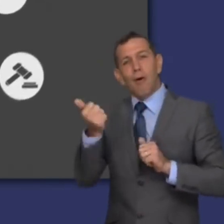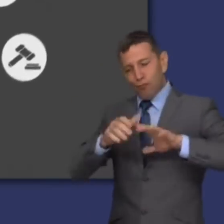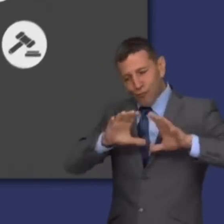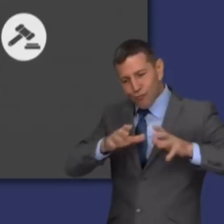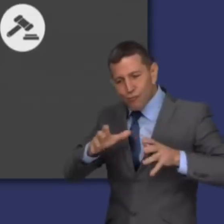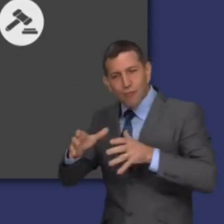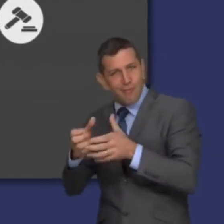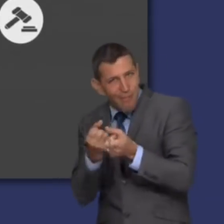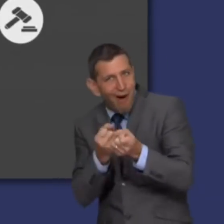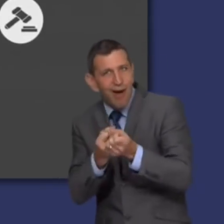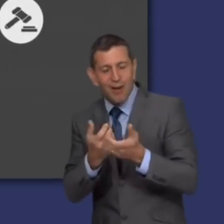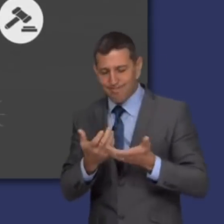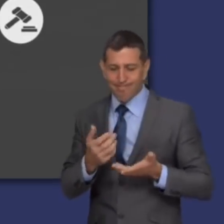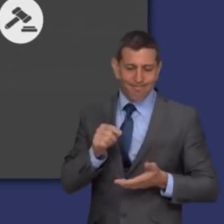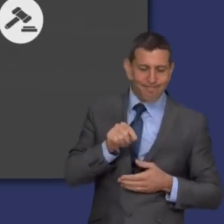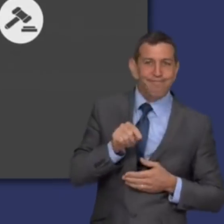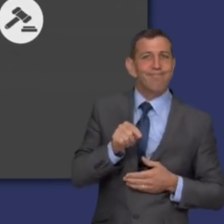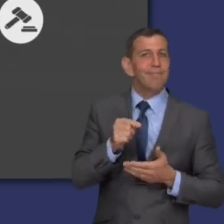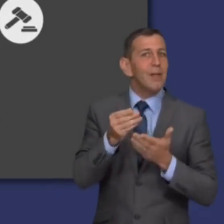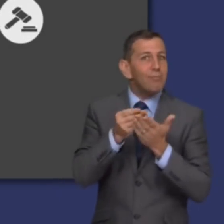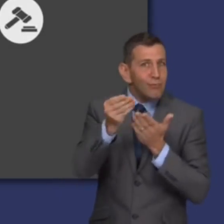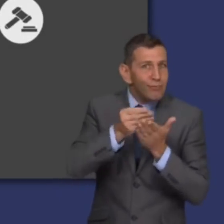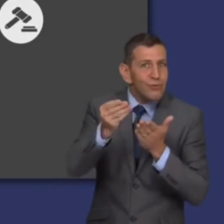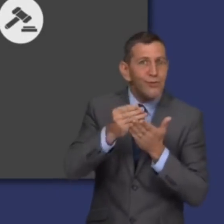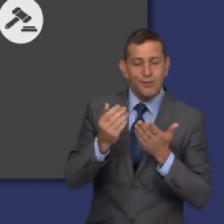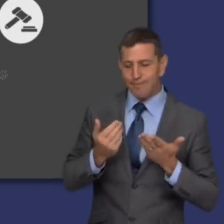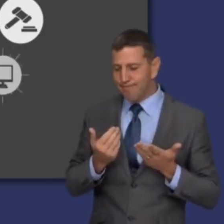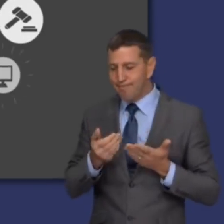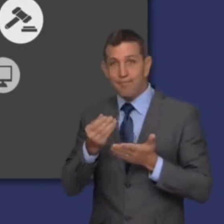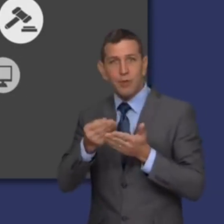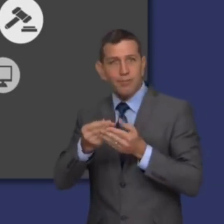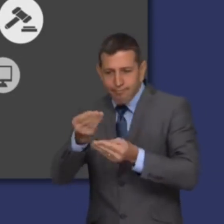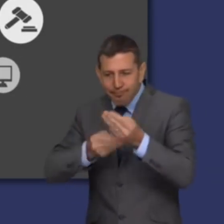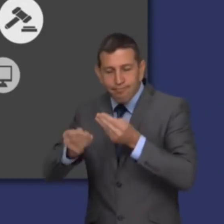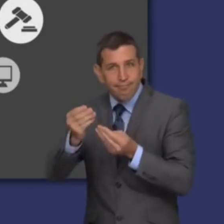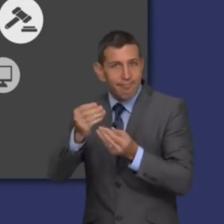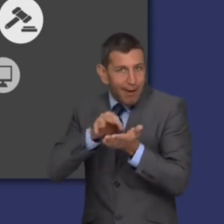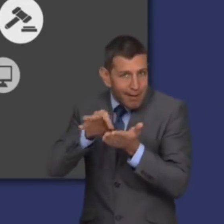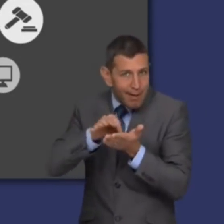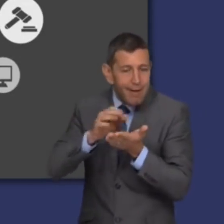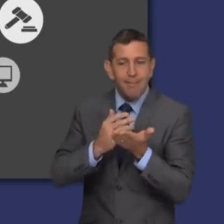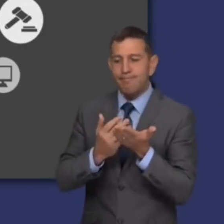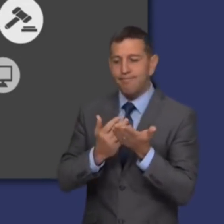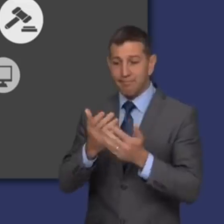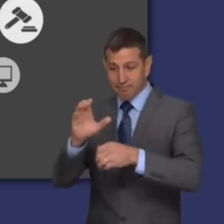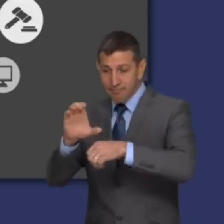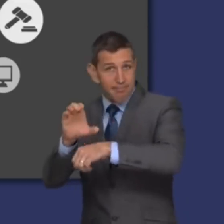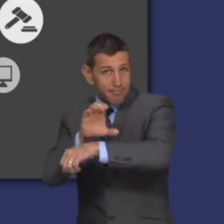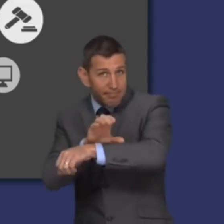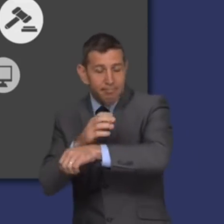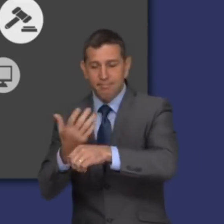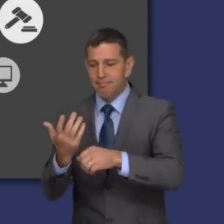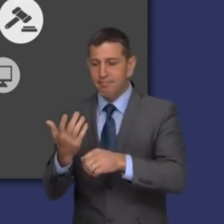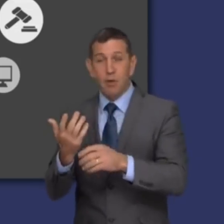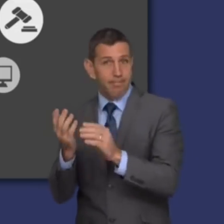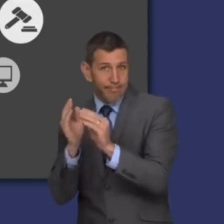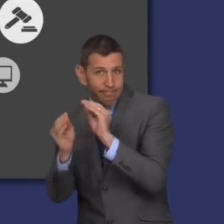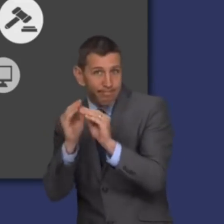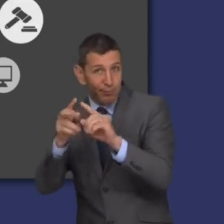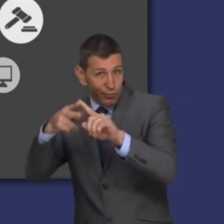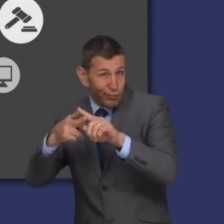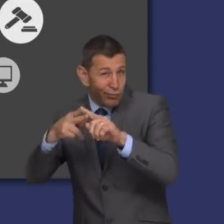the support of departments such as purchasing and accounting, computers, maintenance and kitchen,